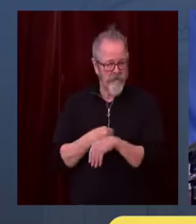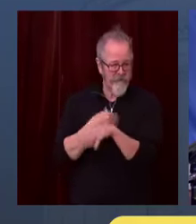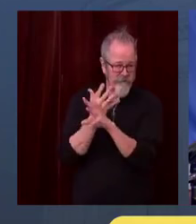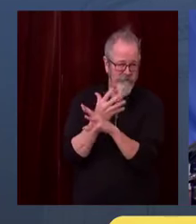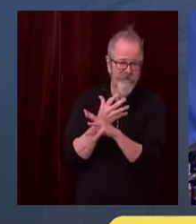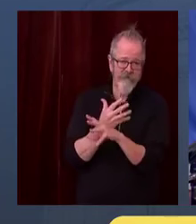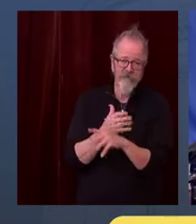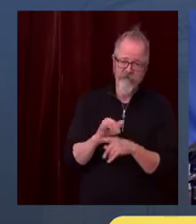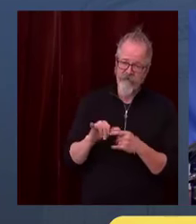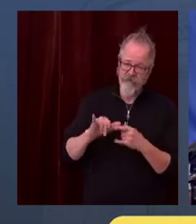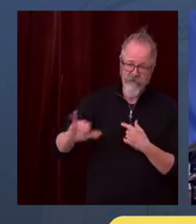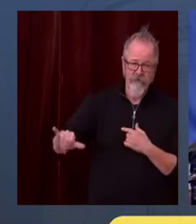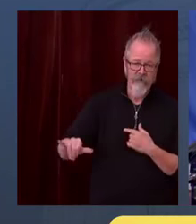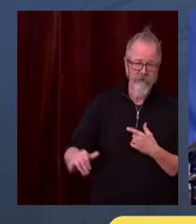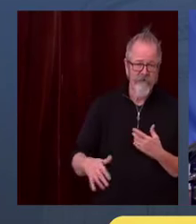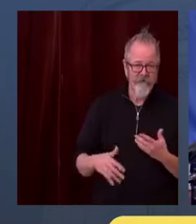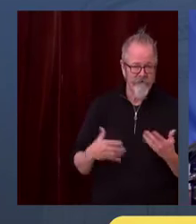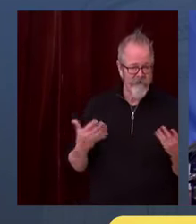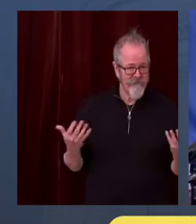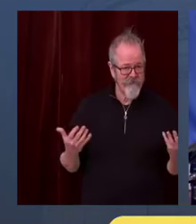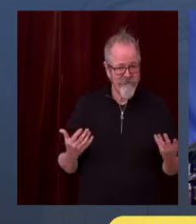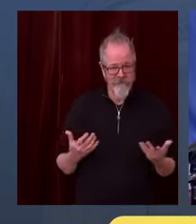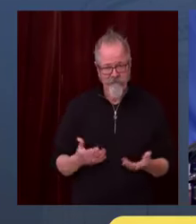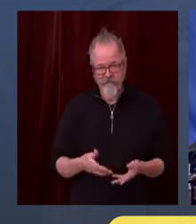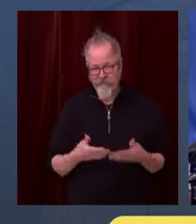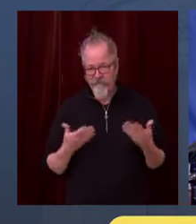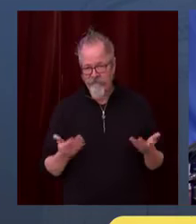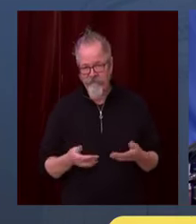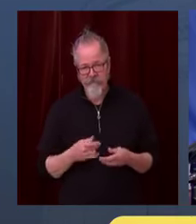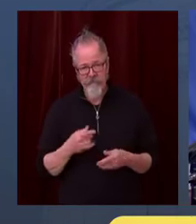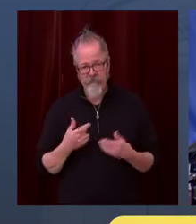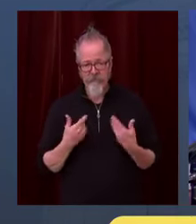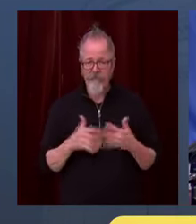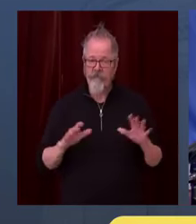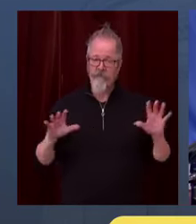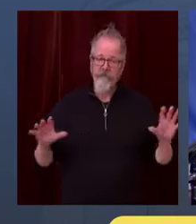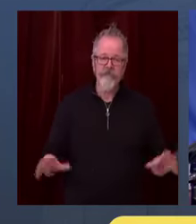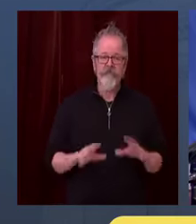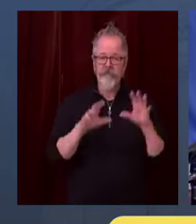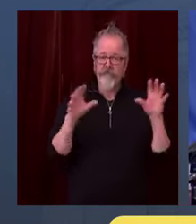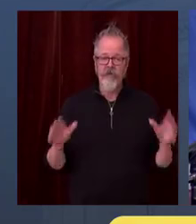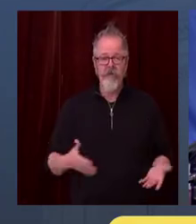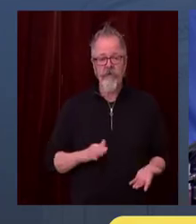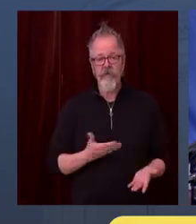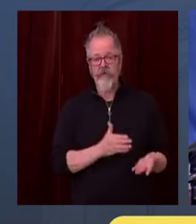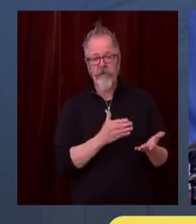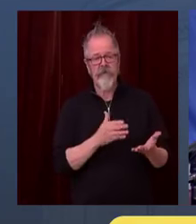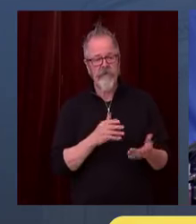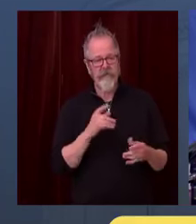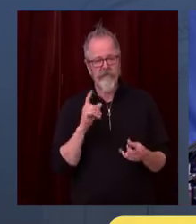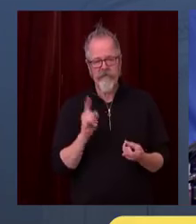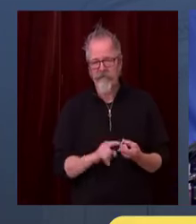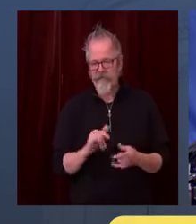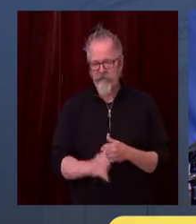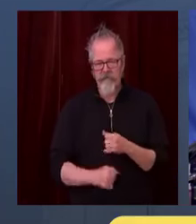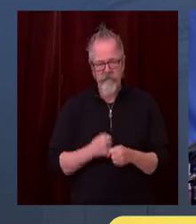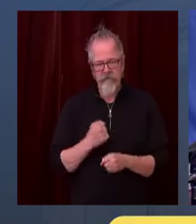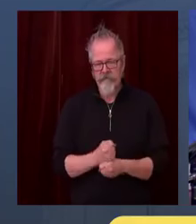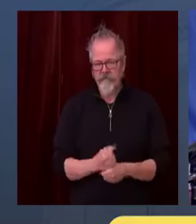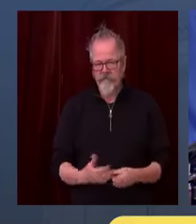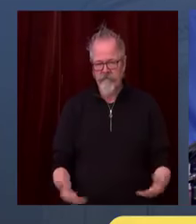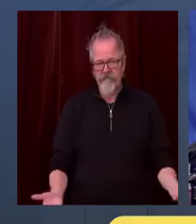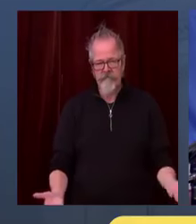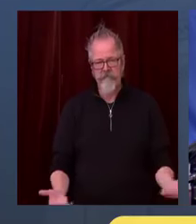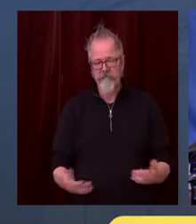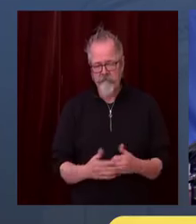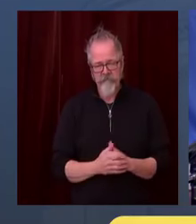sandwiches later virtually. So I do think there is a good chance for our state to, to